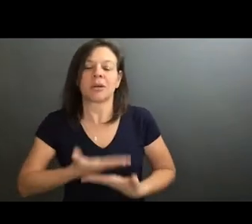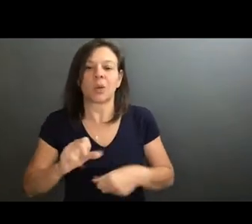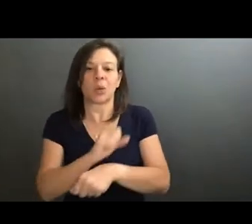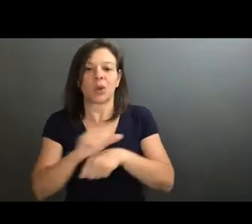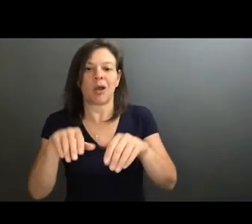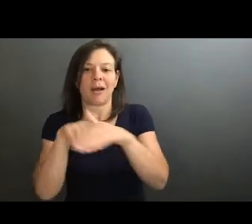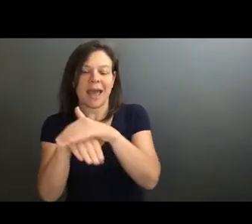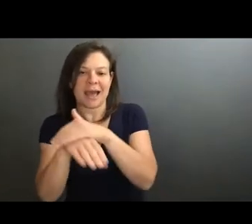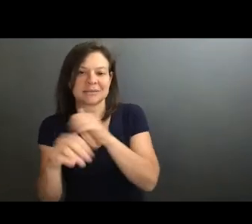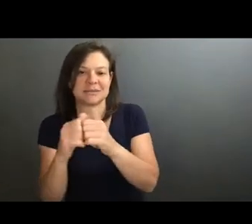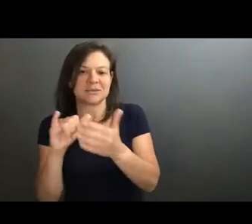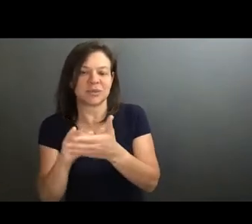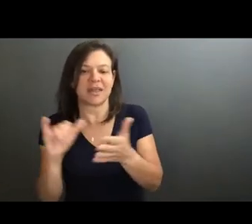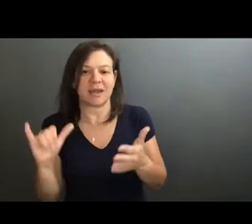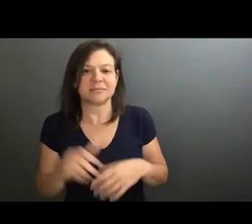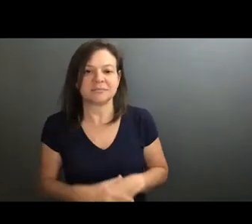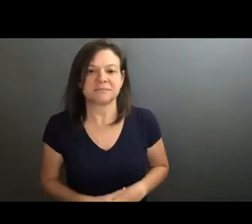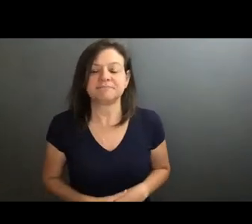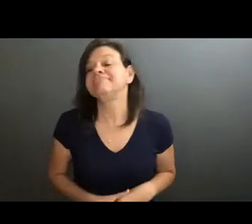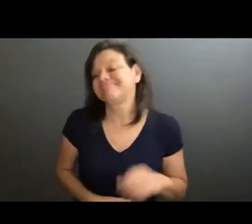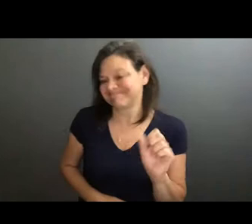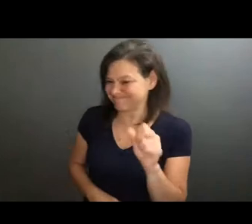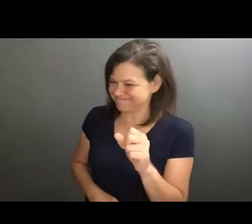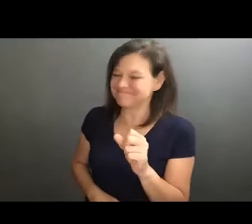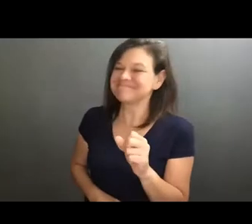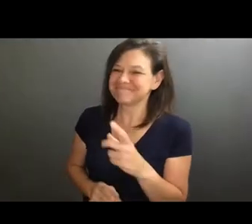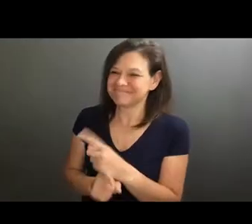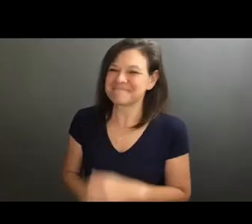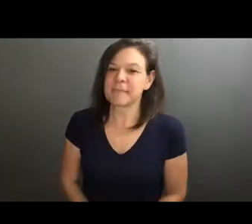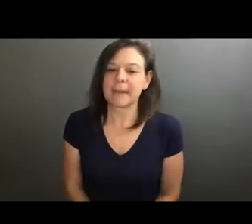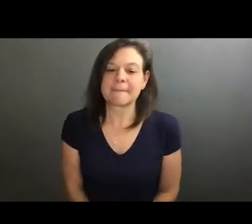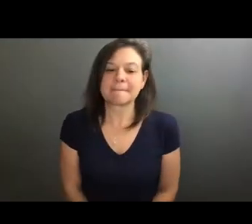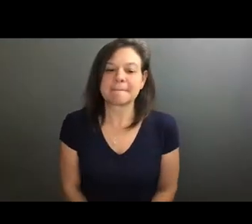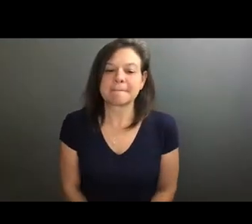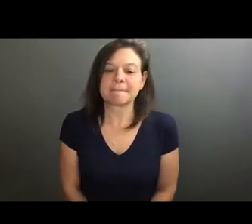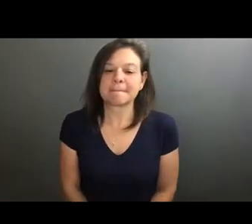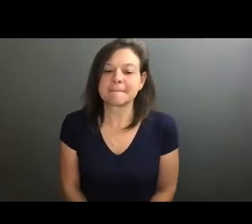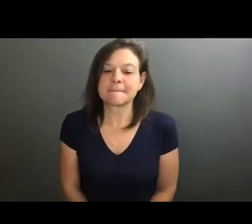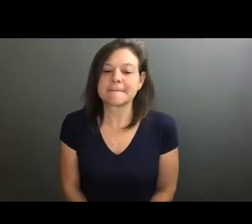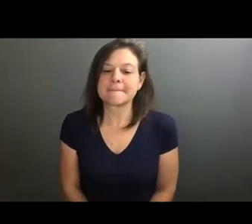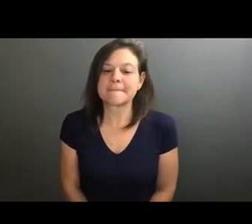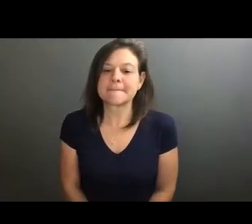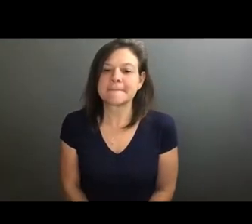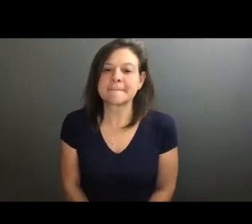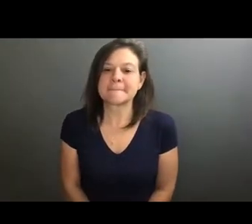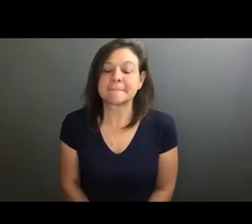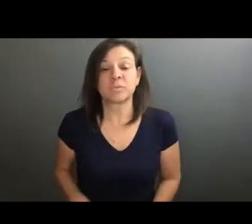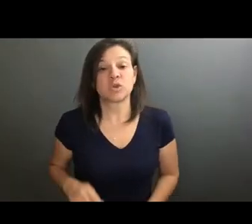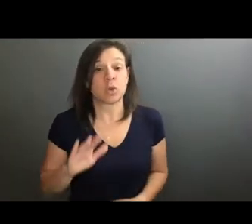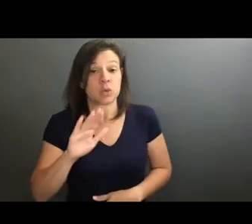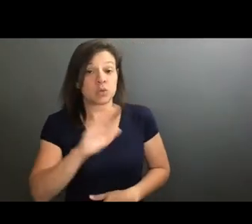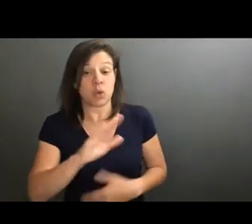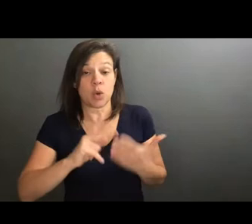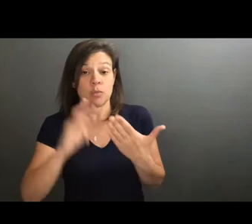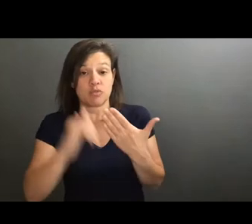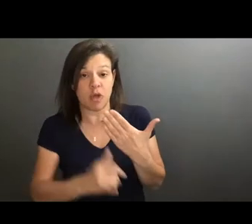and representation. Yes, definitely. So you and your projects